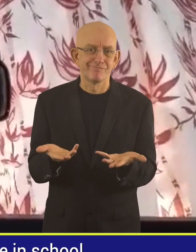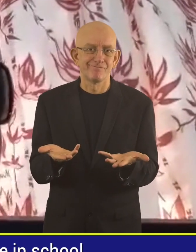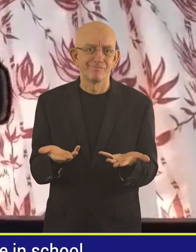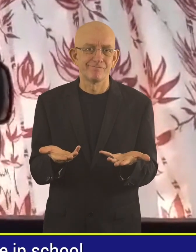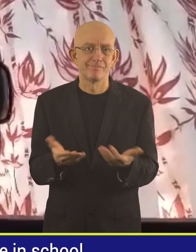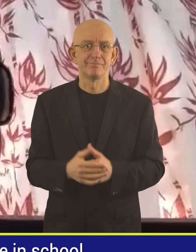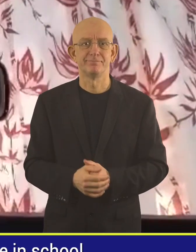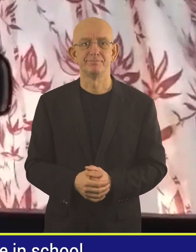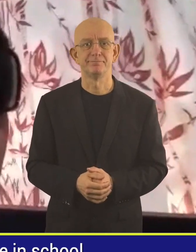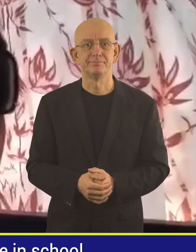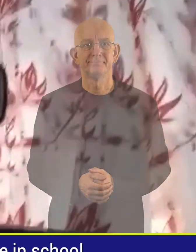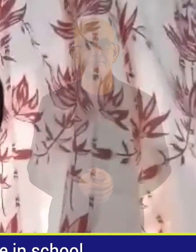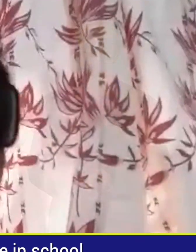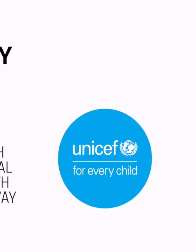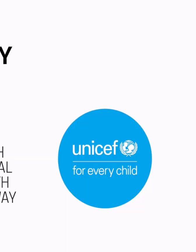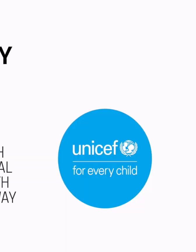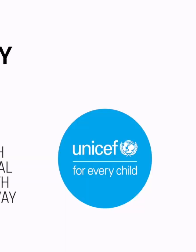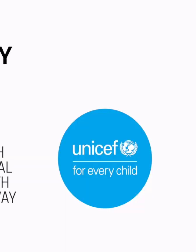government work. you.